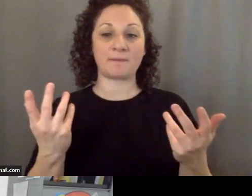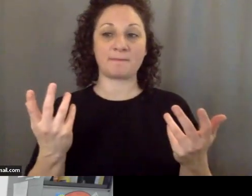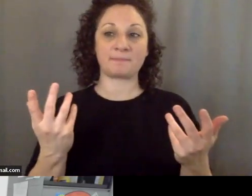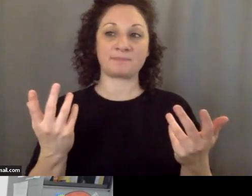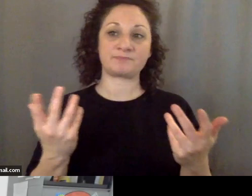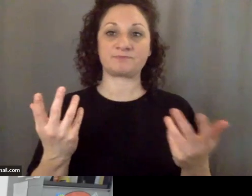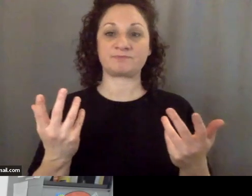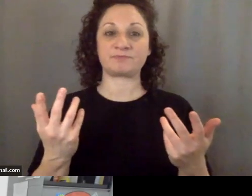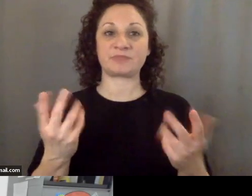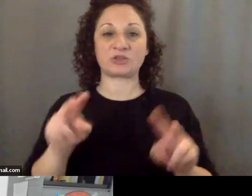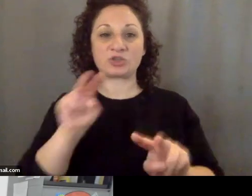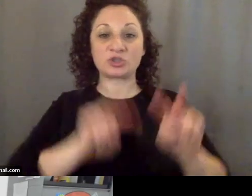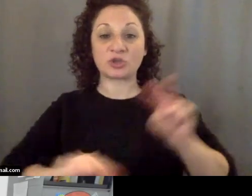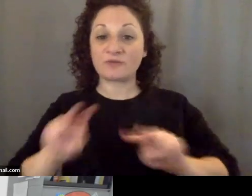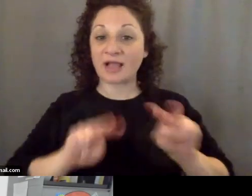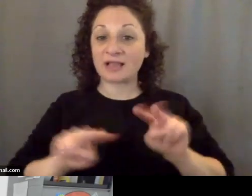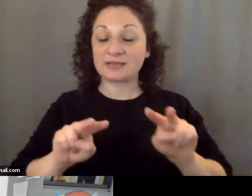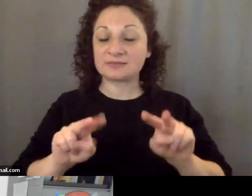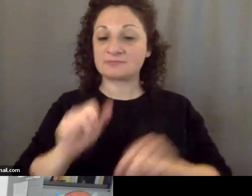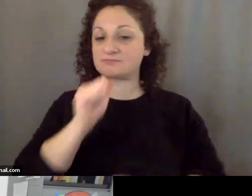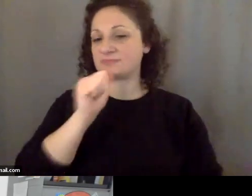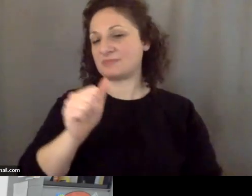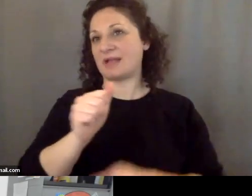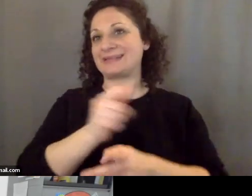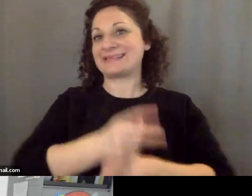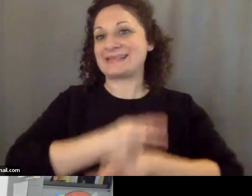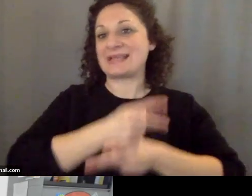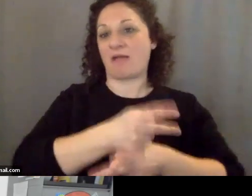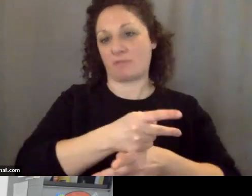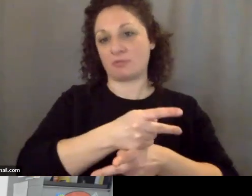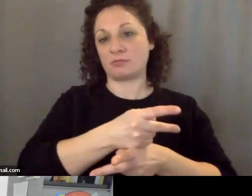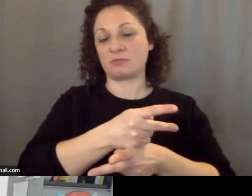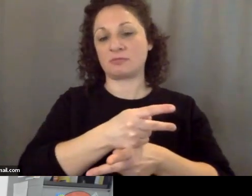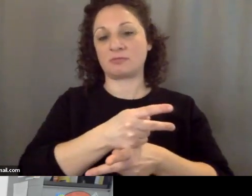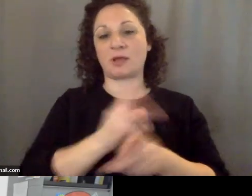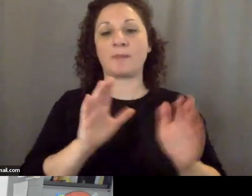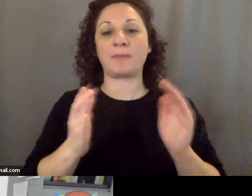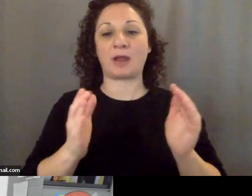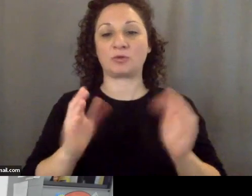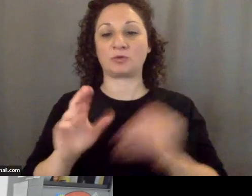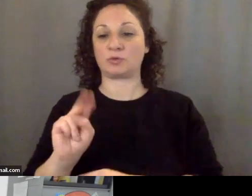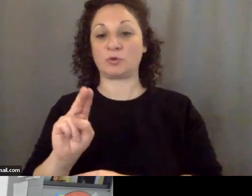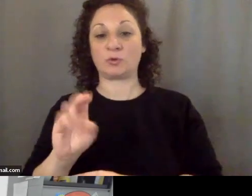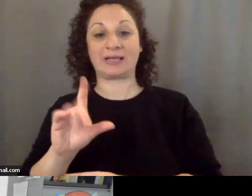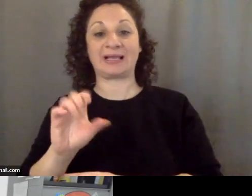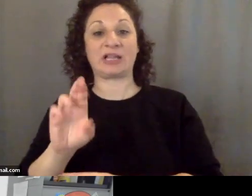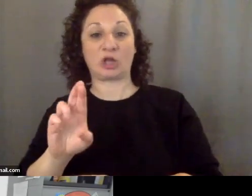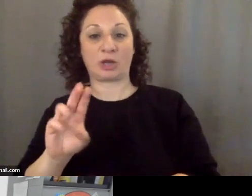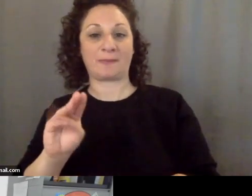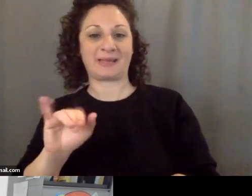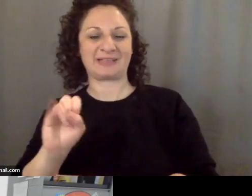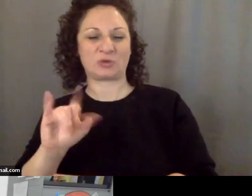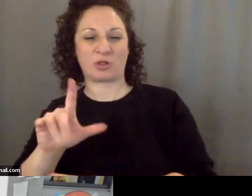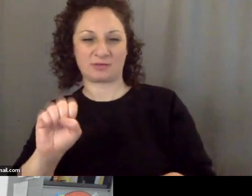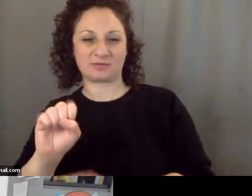surveillance isn't as careful as it would be about nuclear missiles for example. And